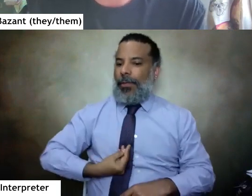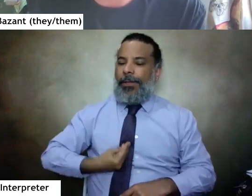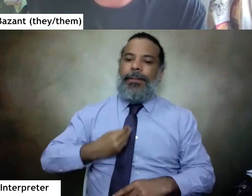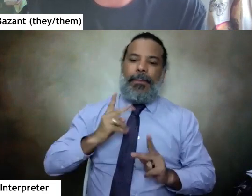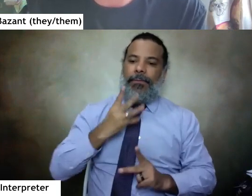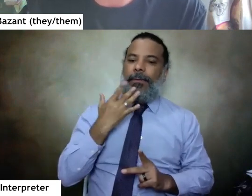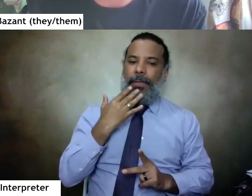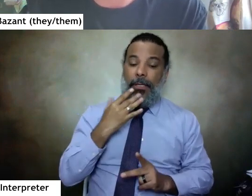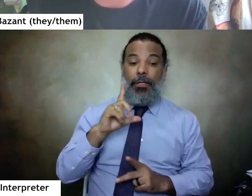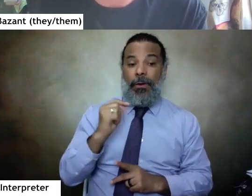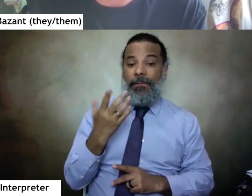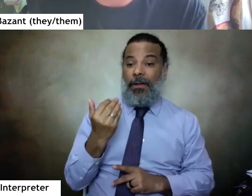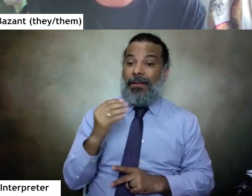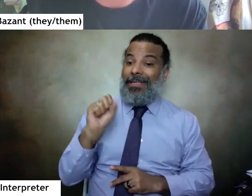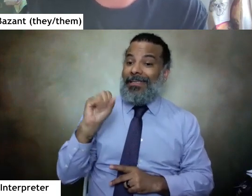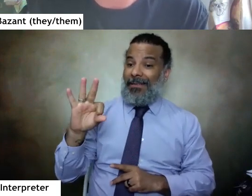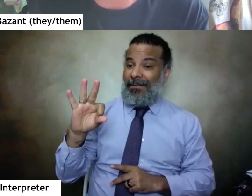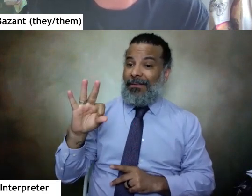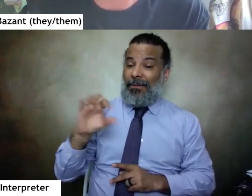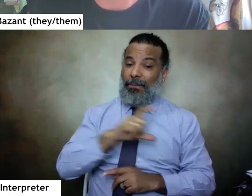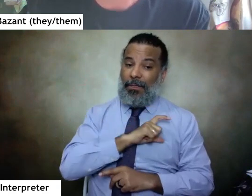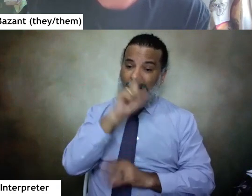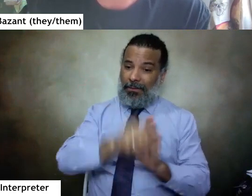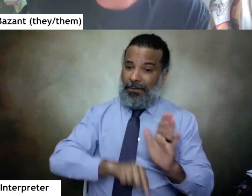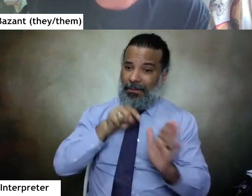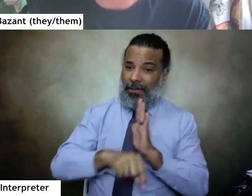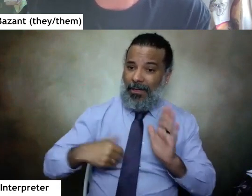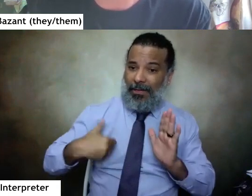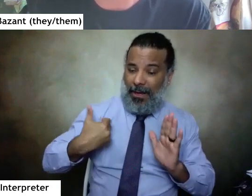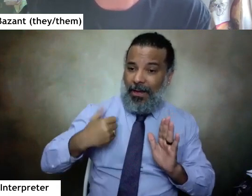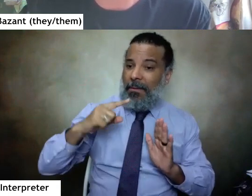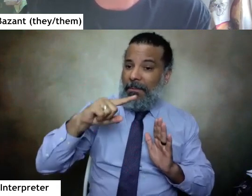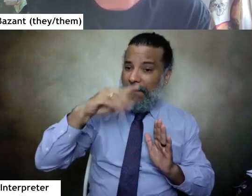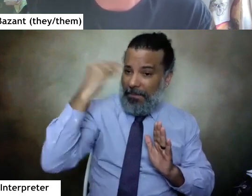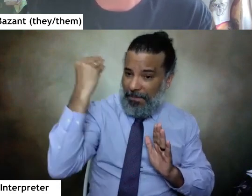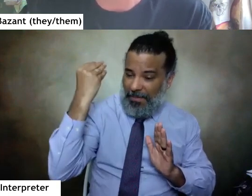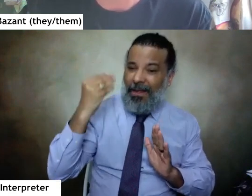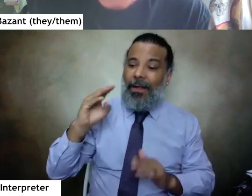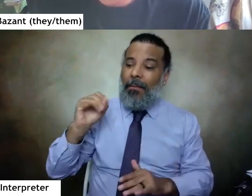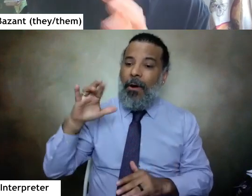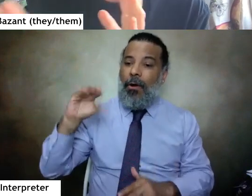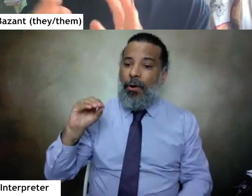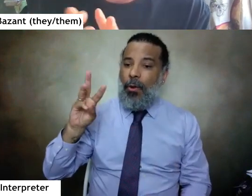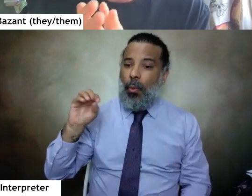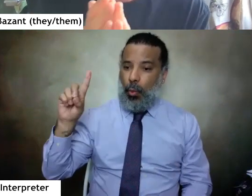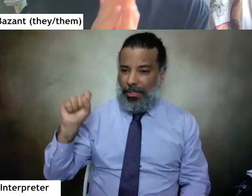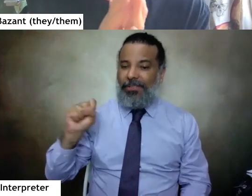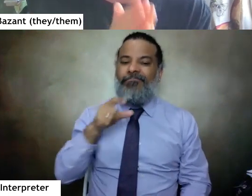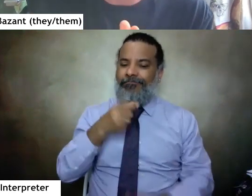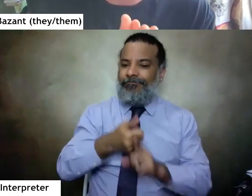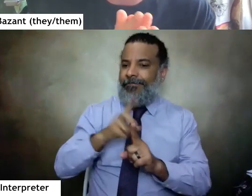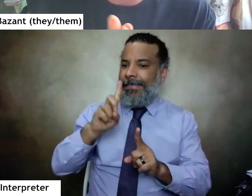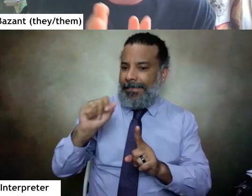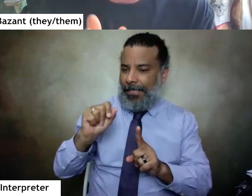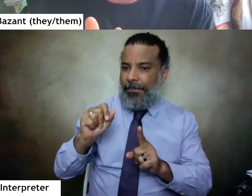2015, the San Francisco police killed a young black disabled man named Mario Woods, and folks in the